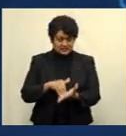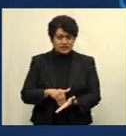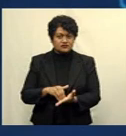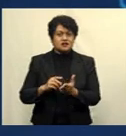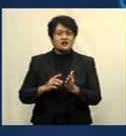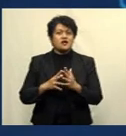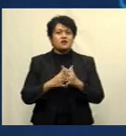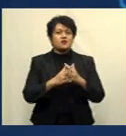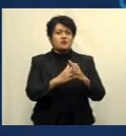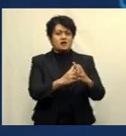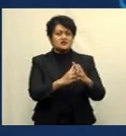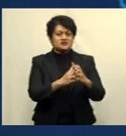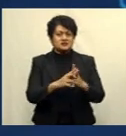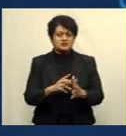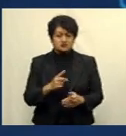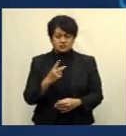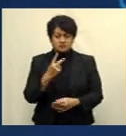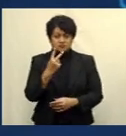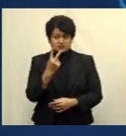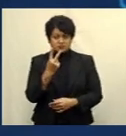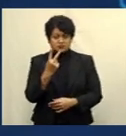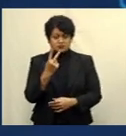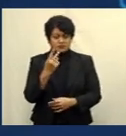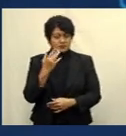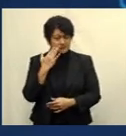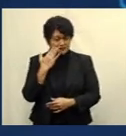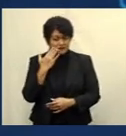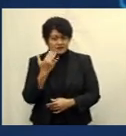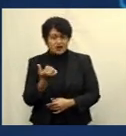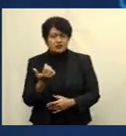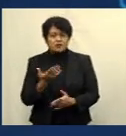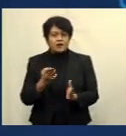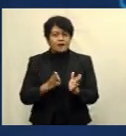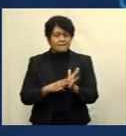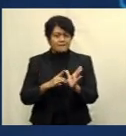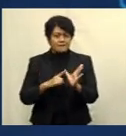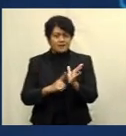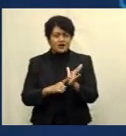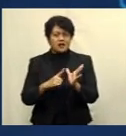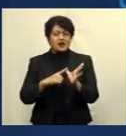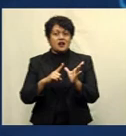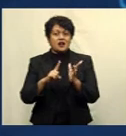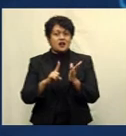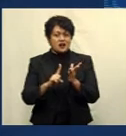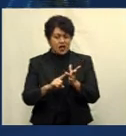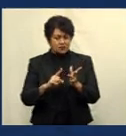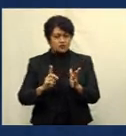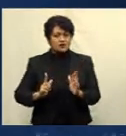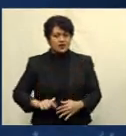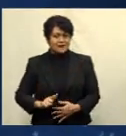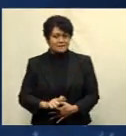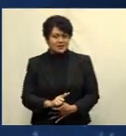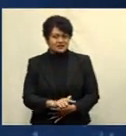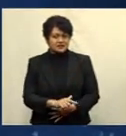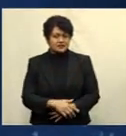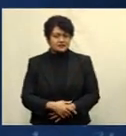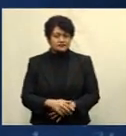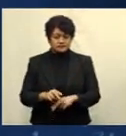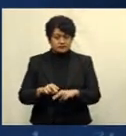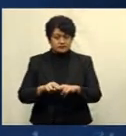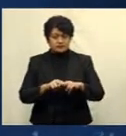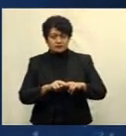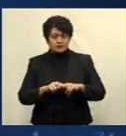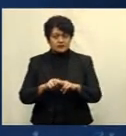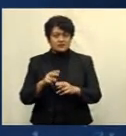But there are two cases that have been identified at the Malau quarantine facility in Mbasa. Fiji has